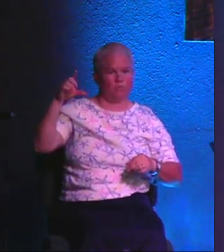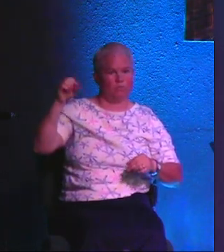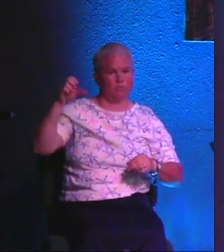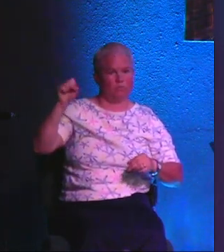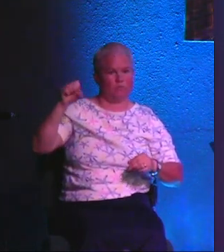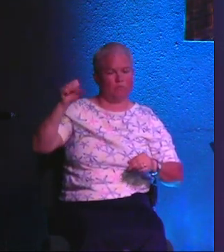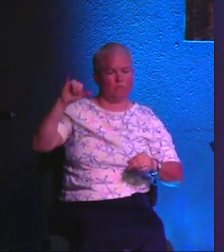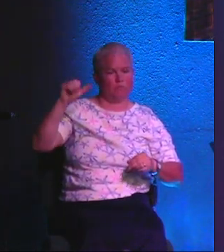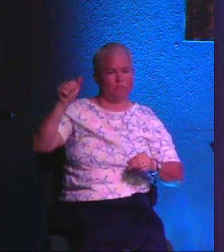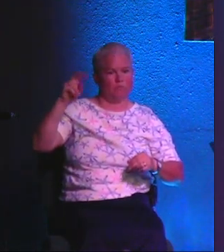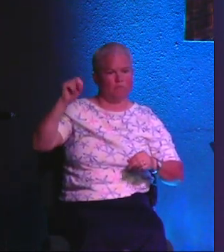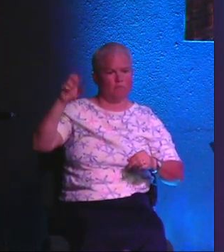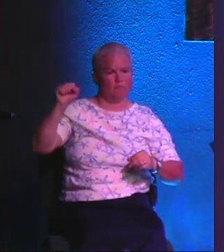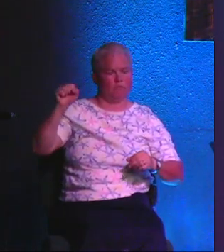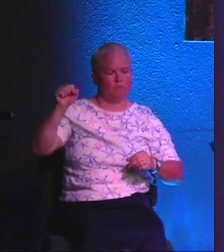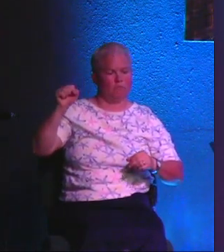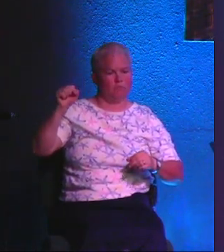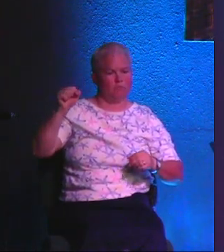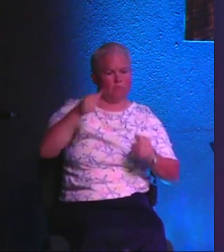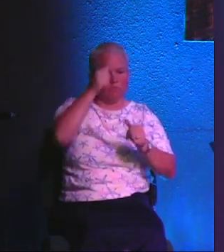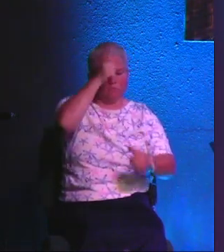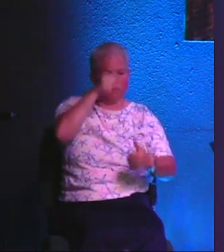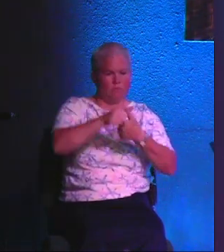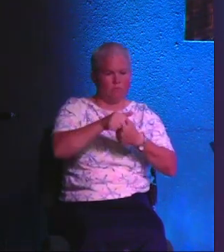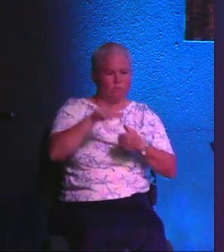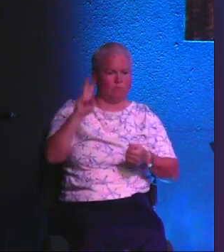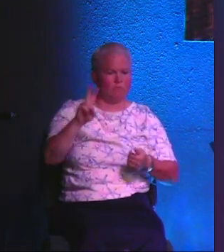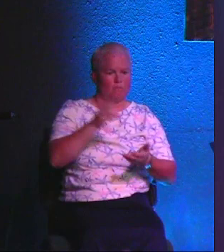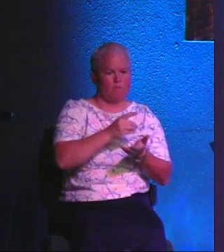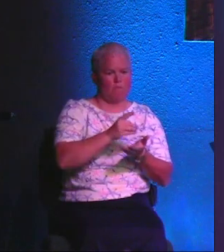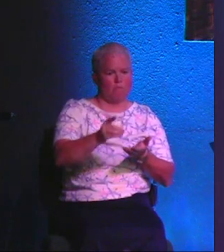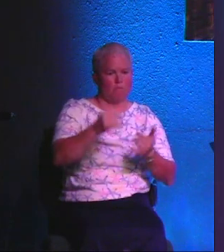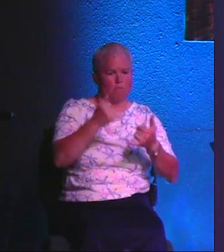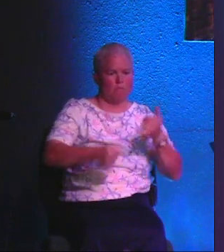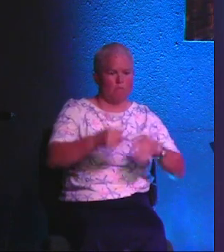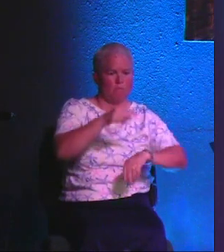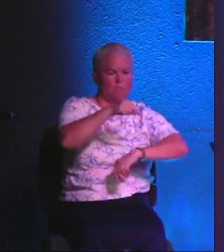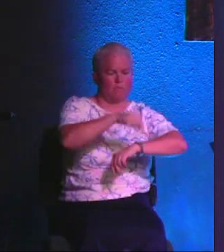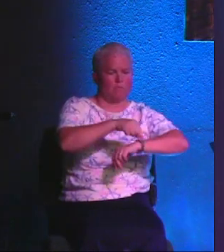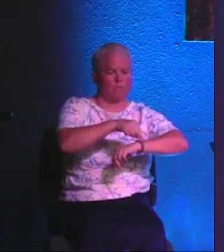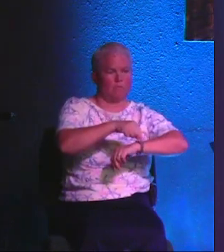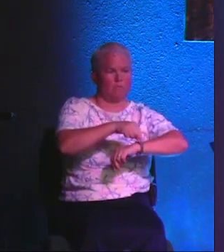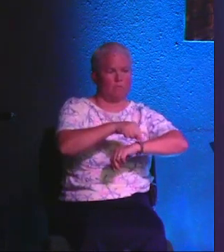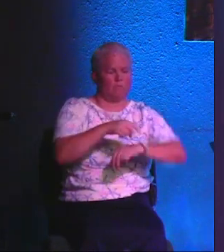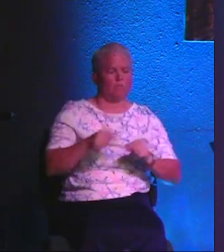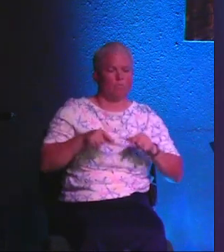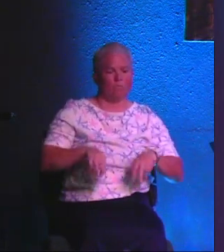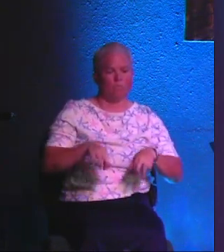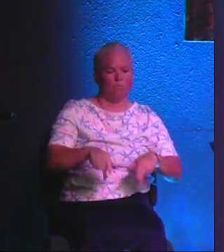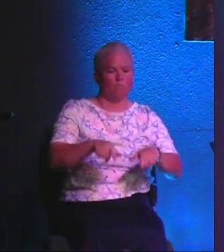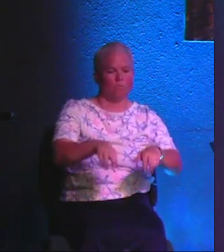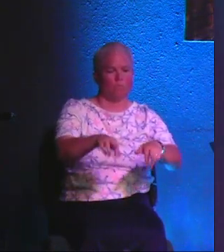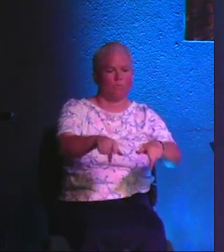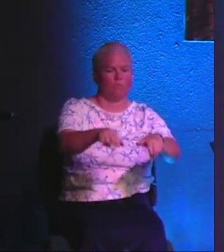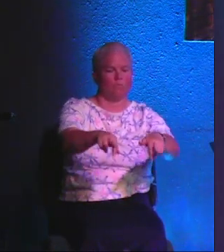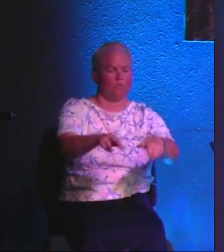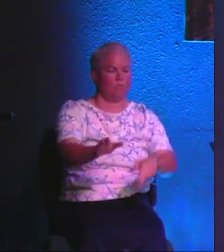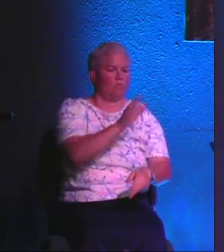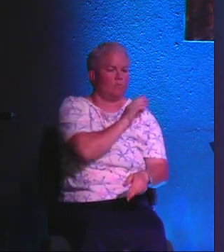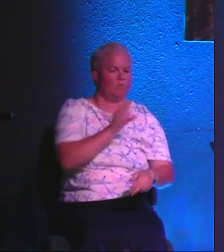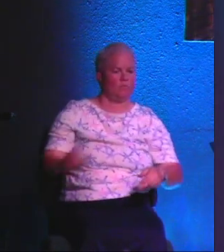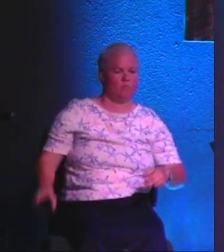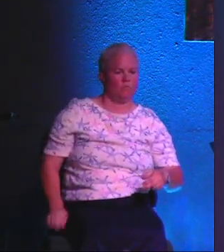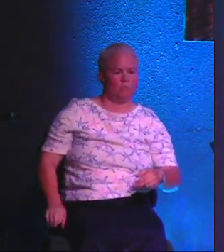Colossians. Now, if you remember from two weeks ago, from the last time, we talked about walking in Christ,